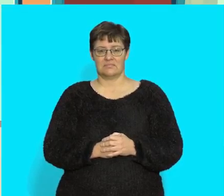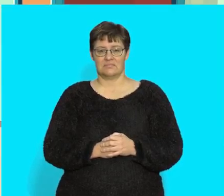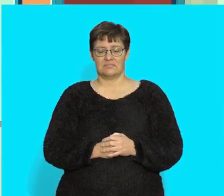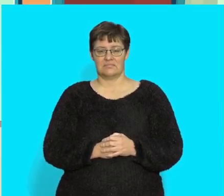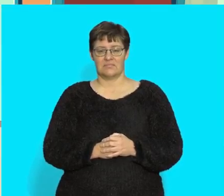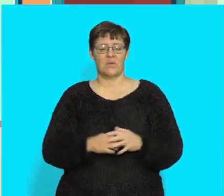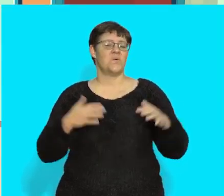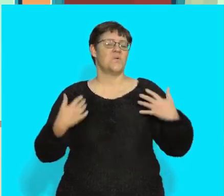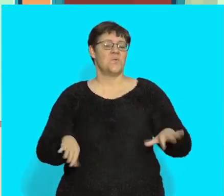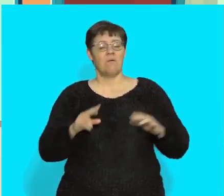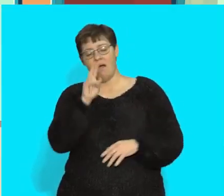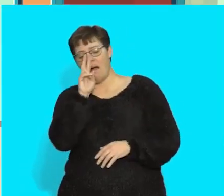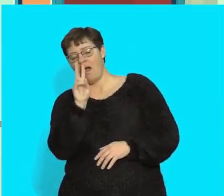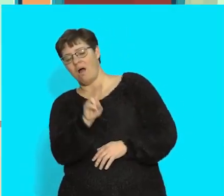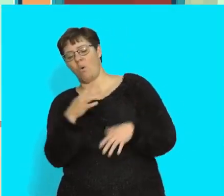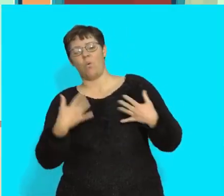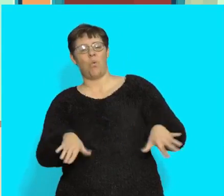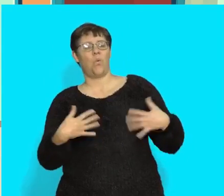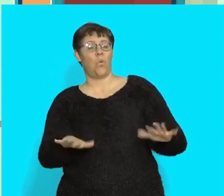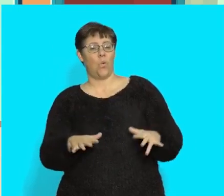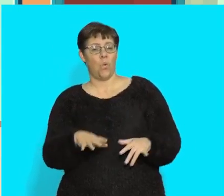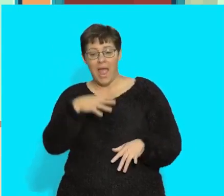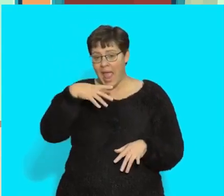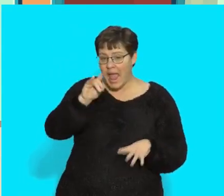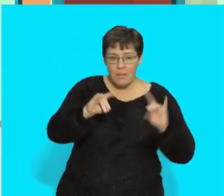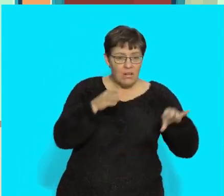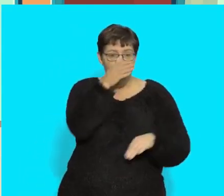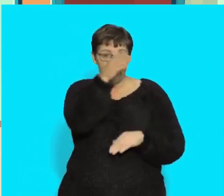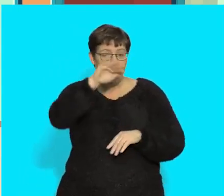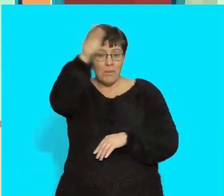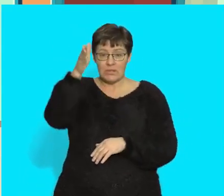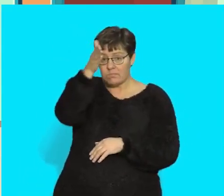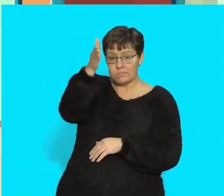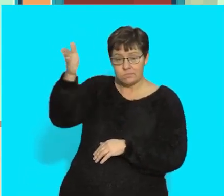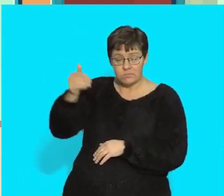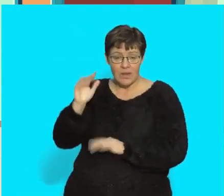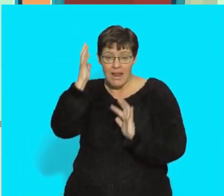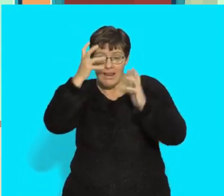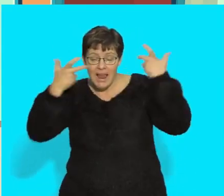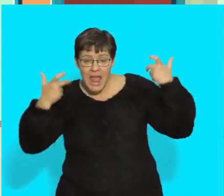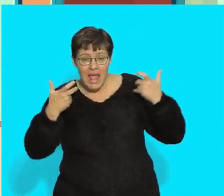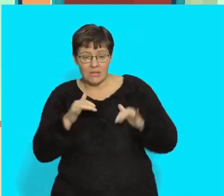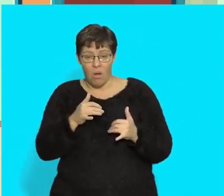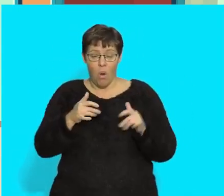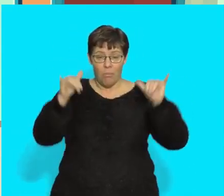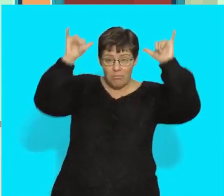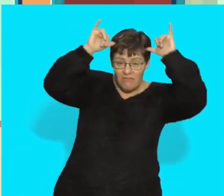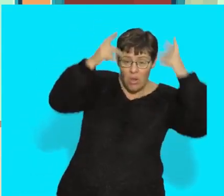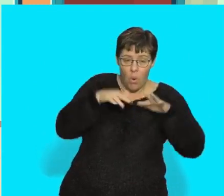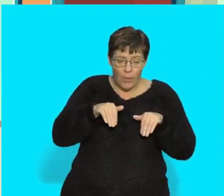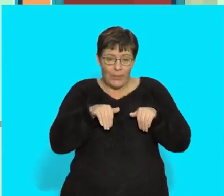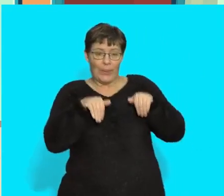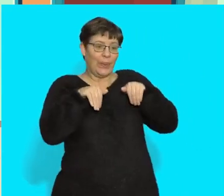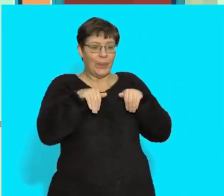What a view! Were there any animals on the mountain? Were there lions or buffalo or dusties?